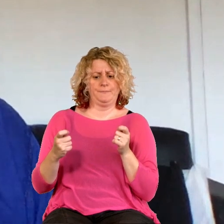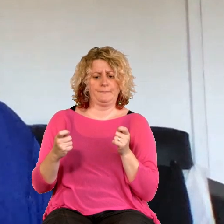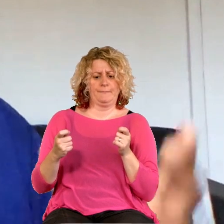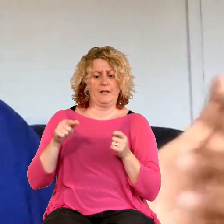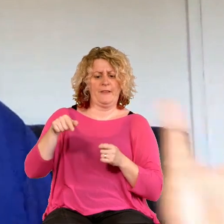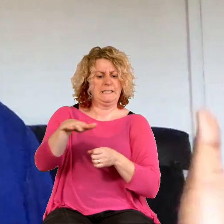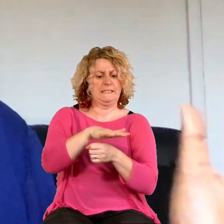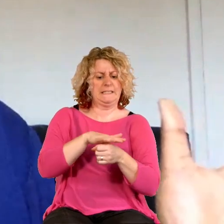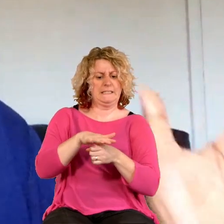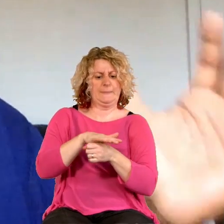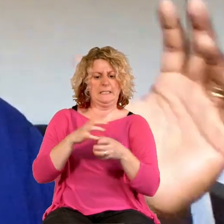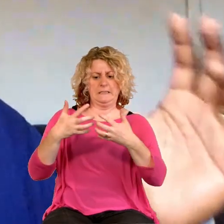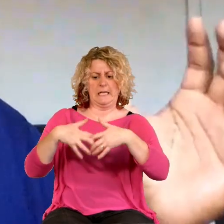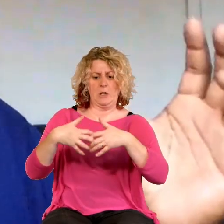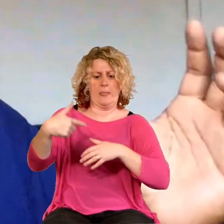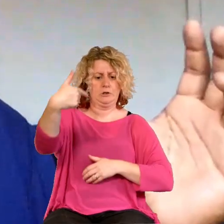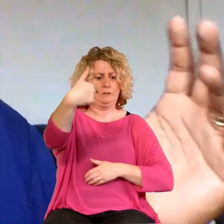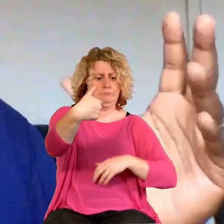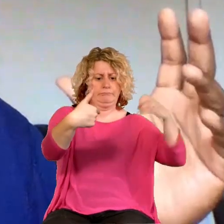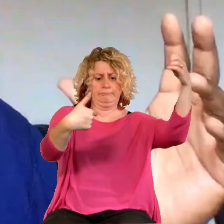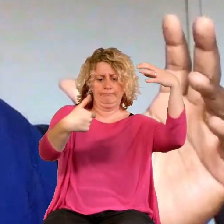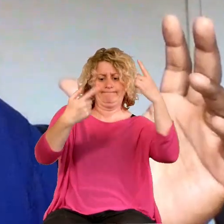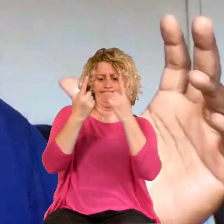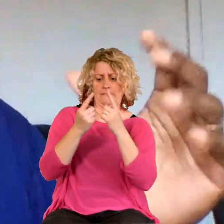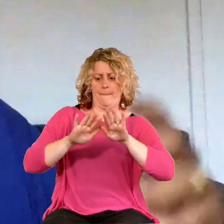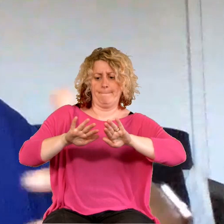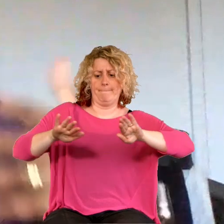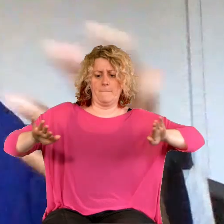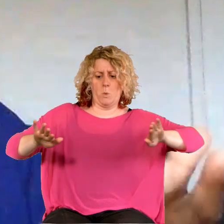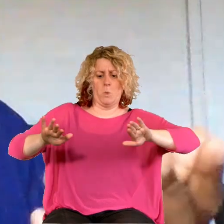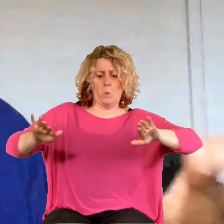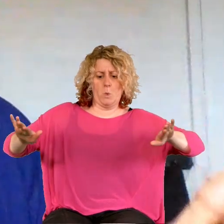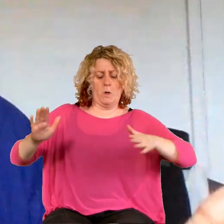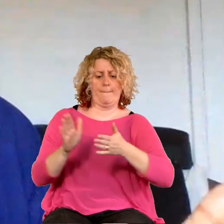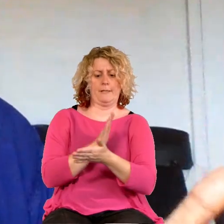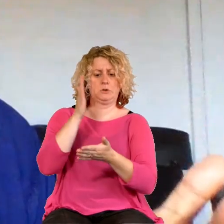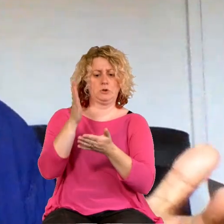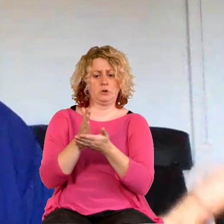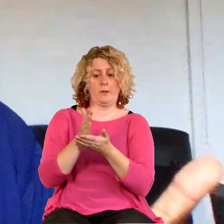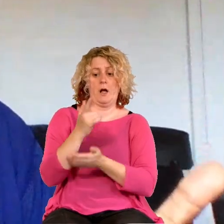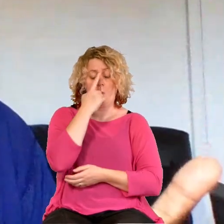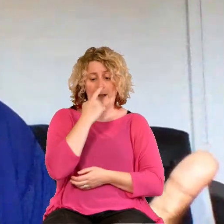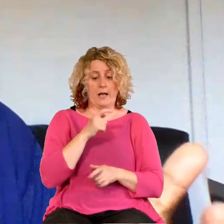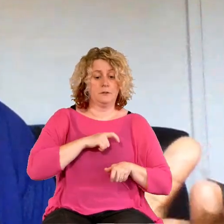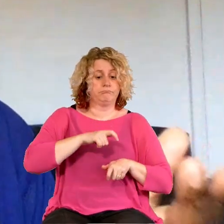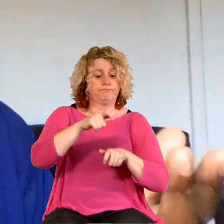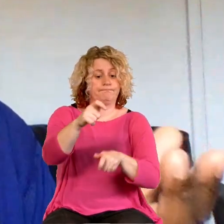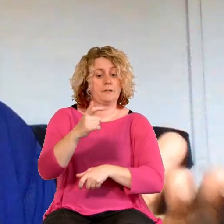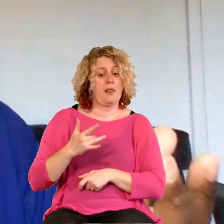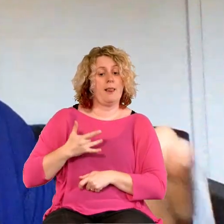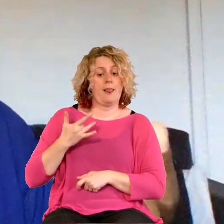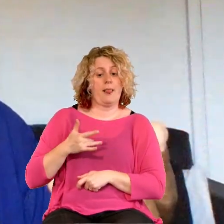space and the technology in order to be able to continue to stream at a decent quality,